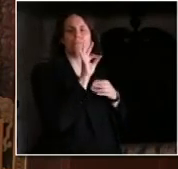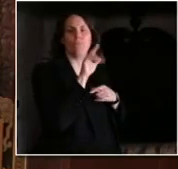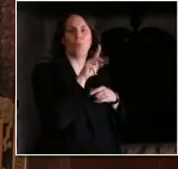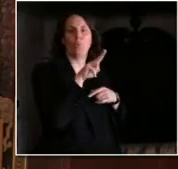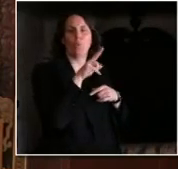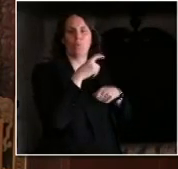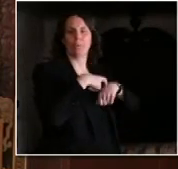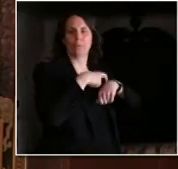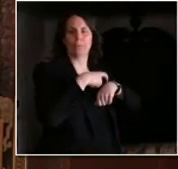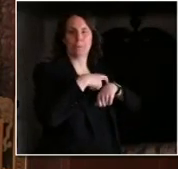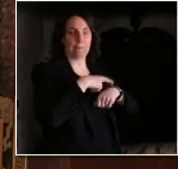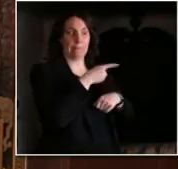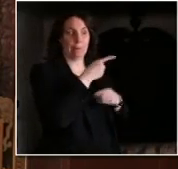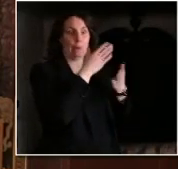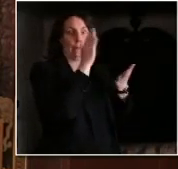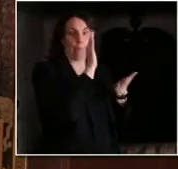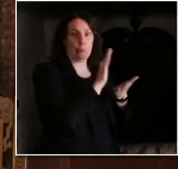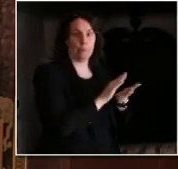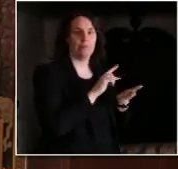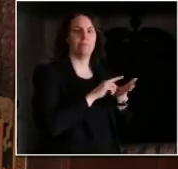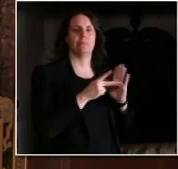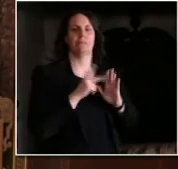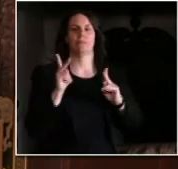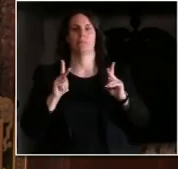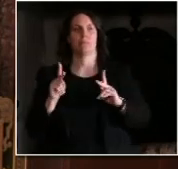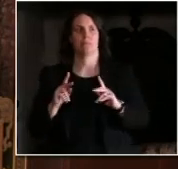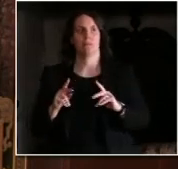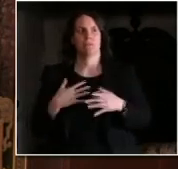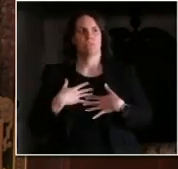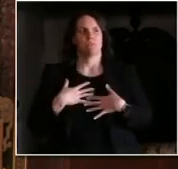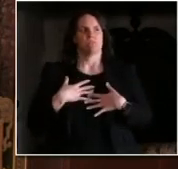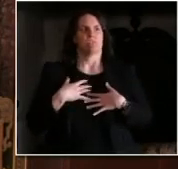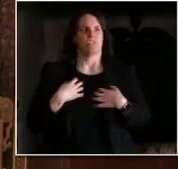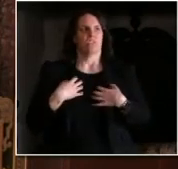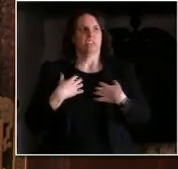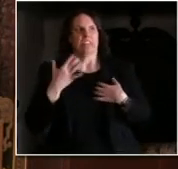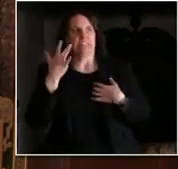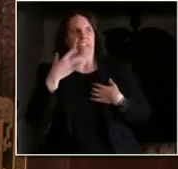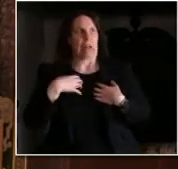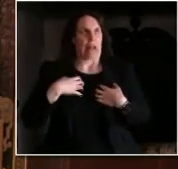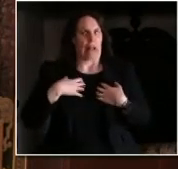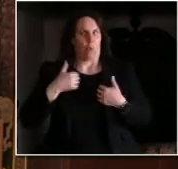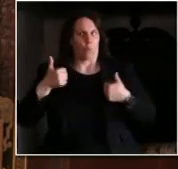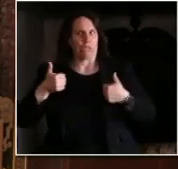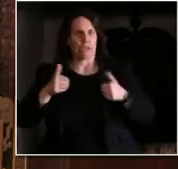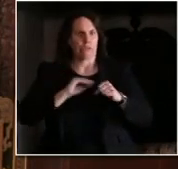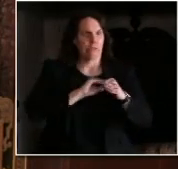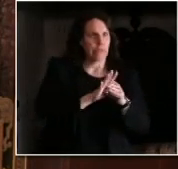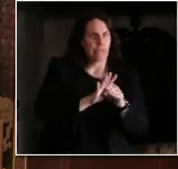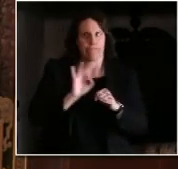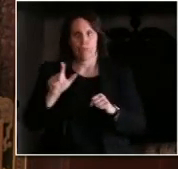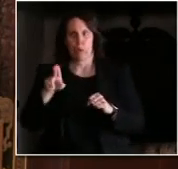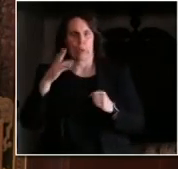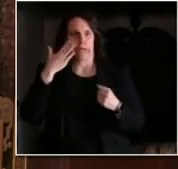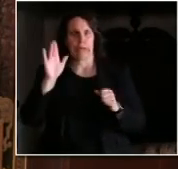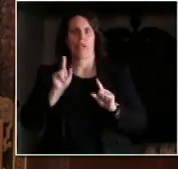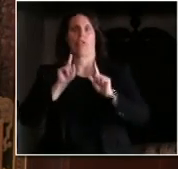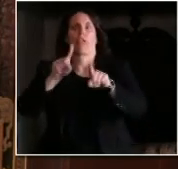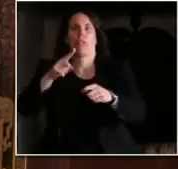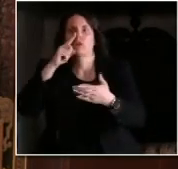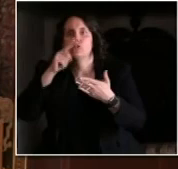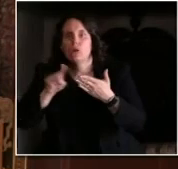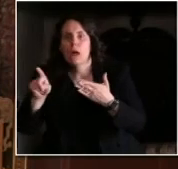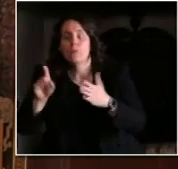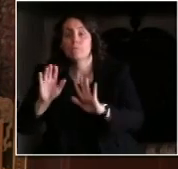illness and now as it often does the numbers have become really slow with influenza